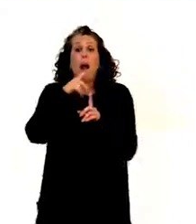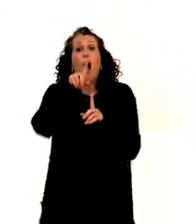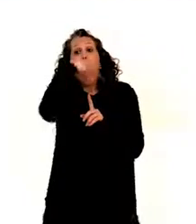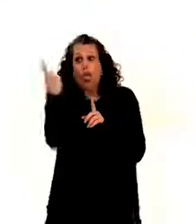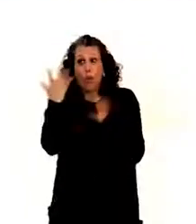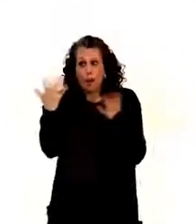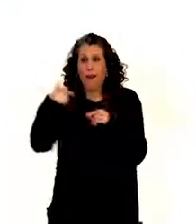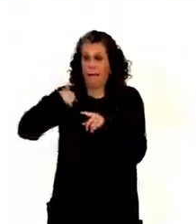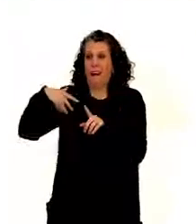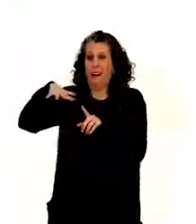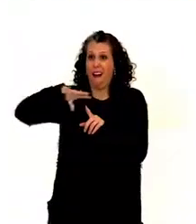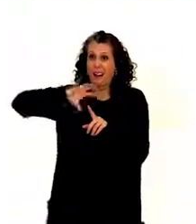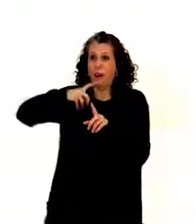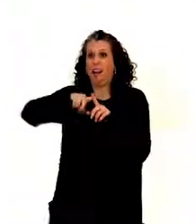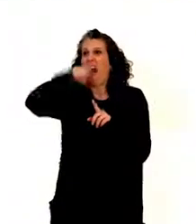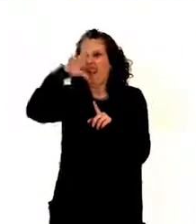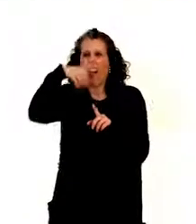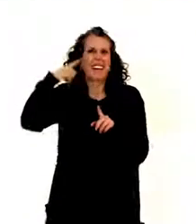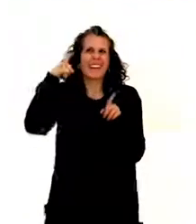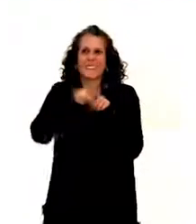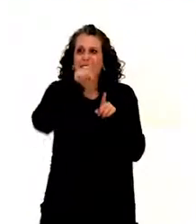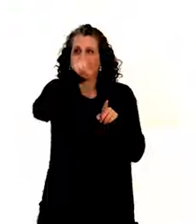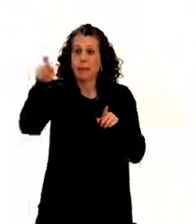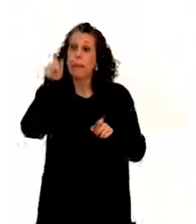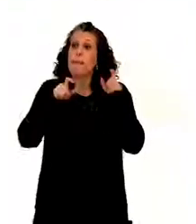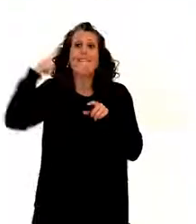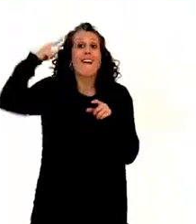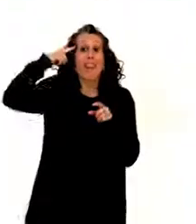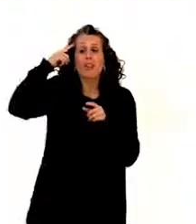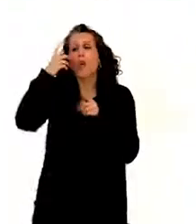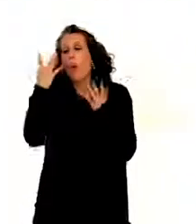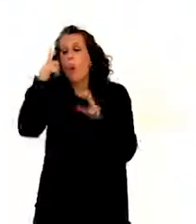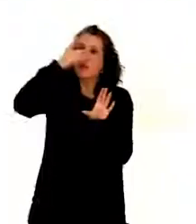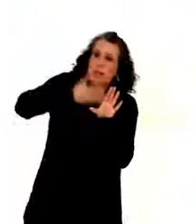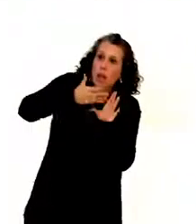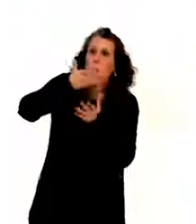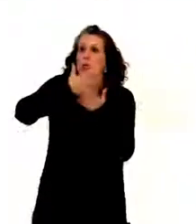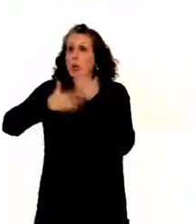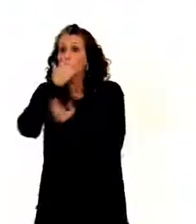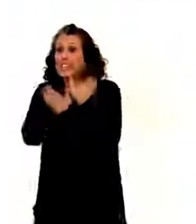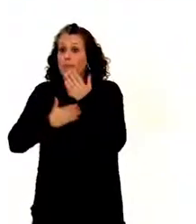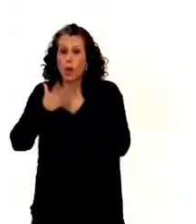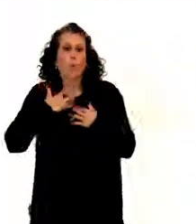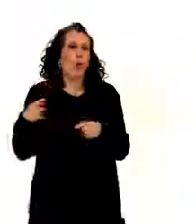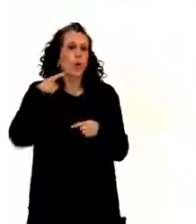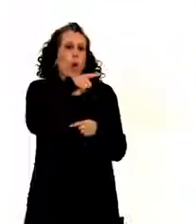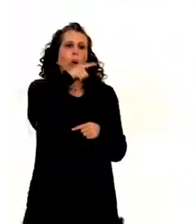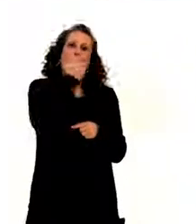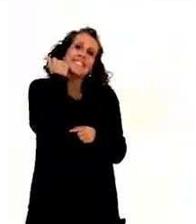and I've heard this case in other countries. For example, how a person with intellectual disability or psychosocial disability goes to the dentist.